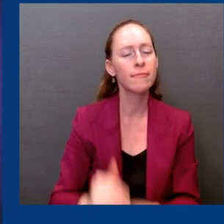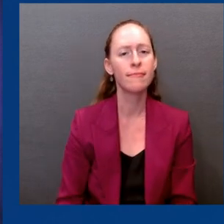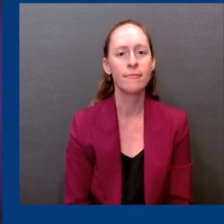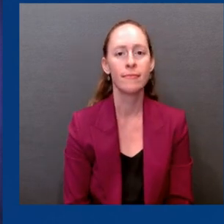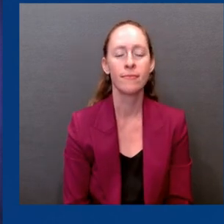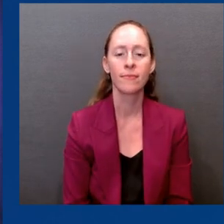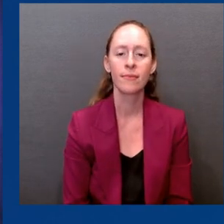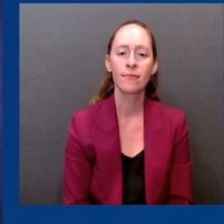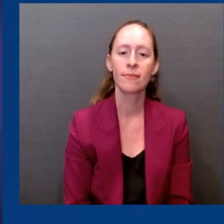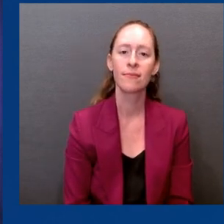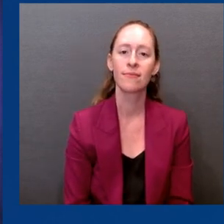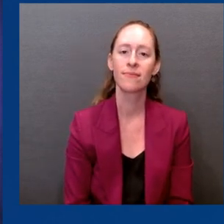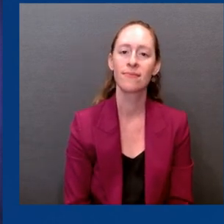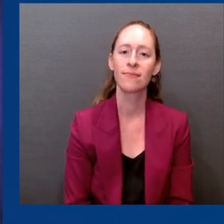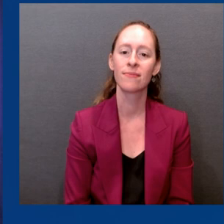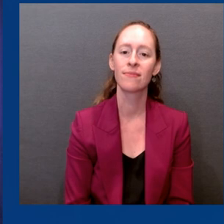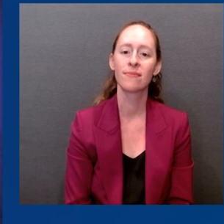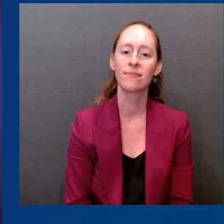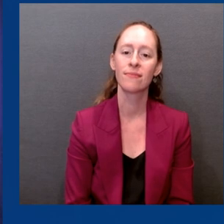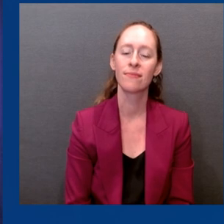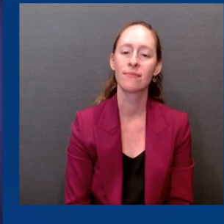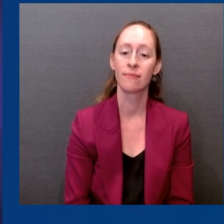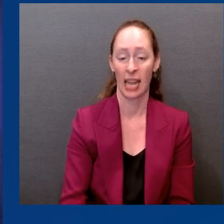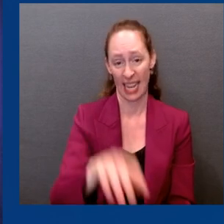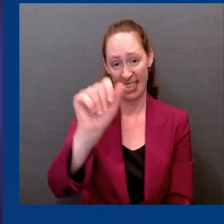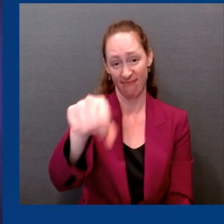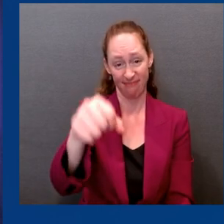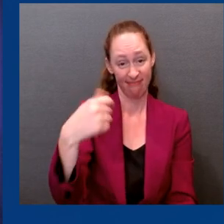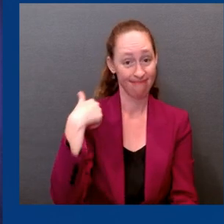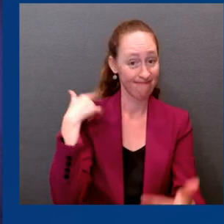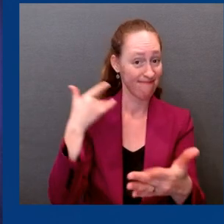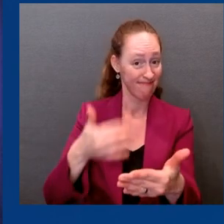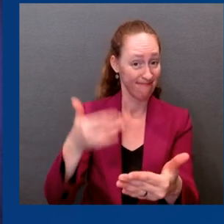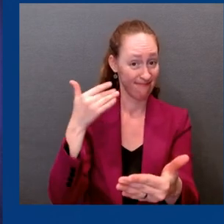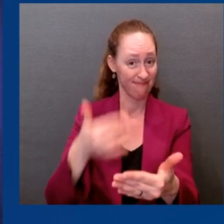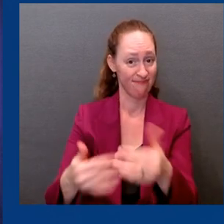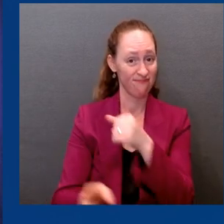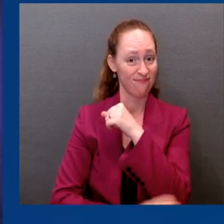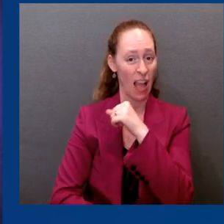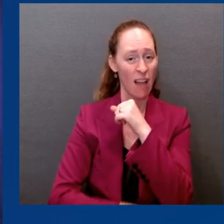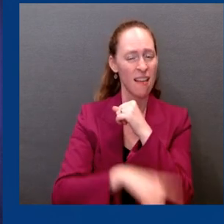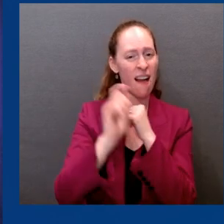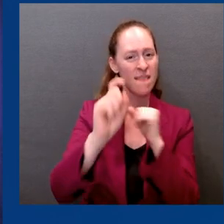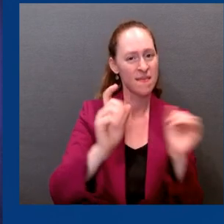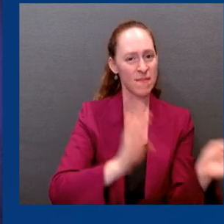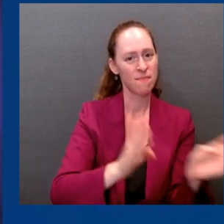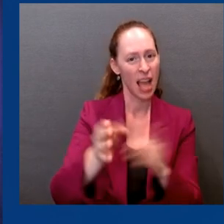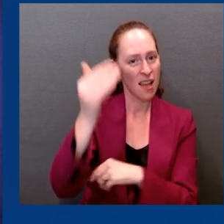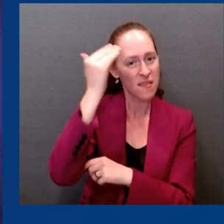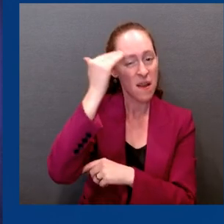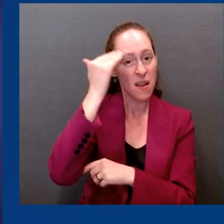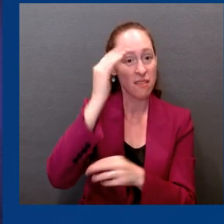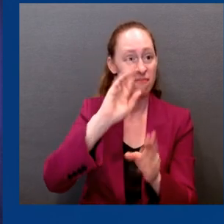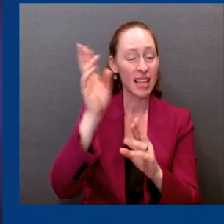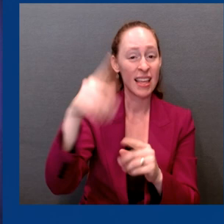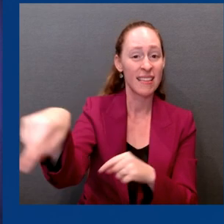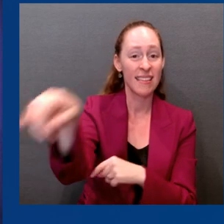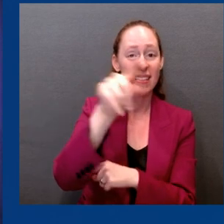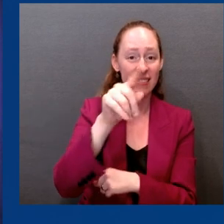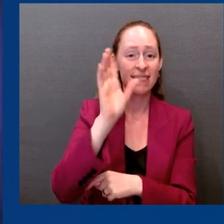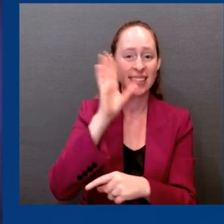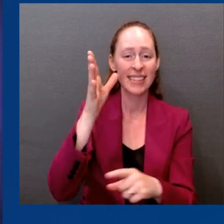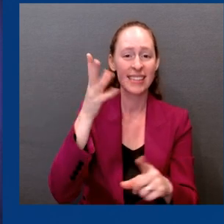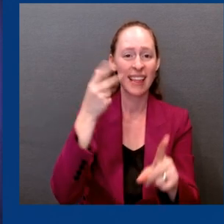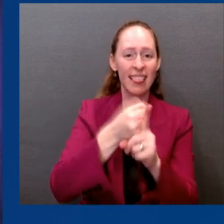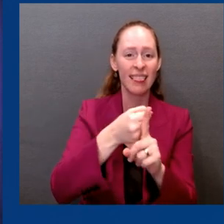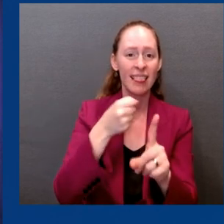in part due to waning immunity from vaccines and prior infections. But really, because what we know is, as the